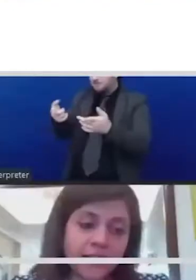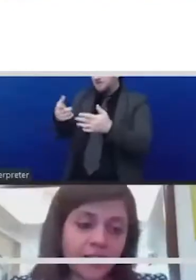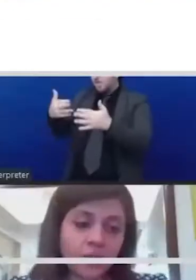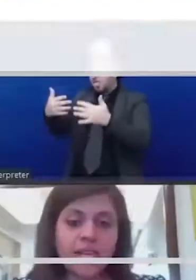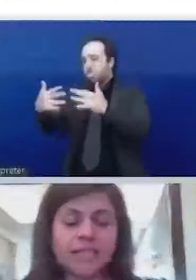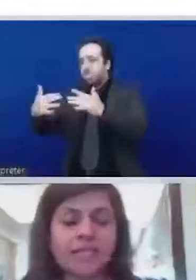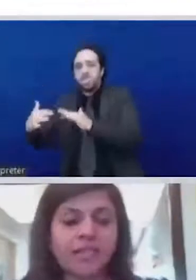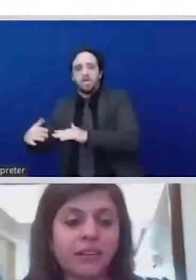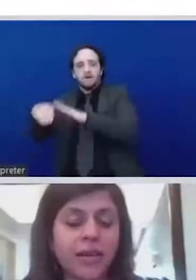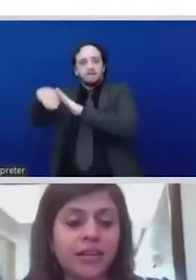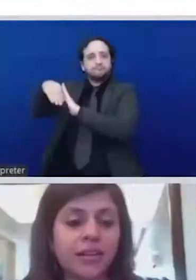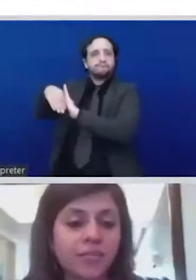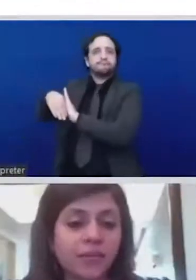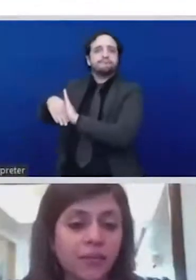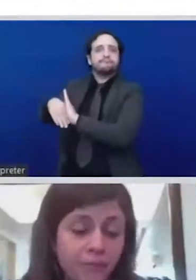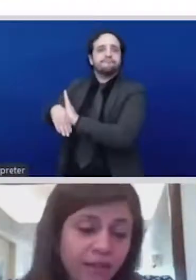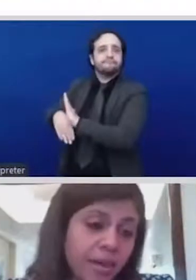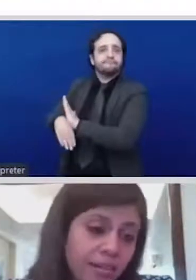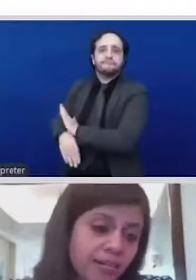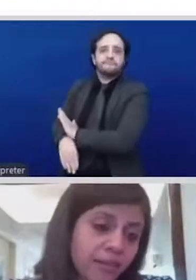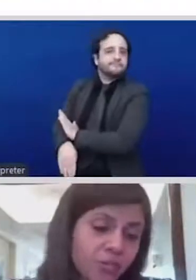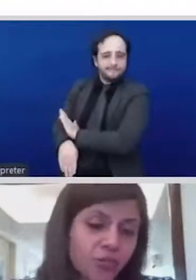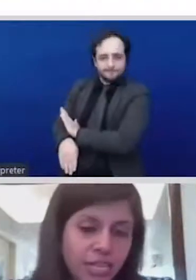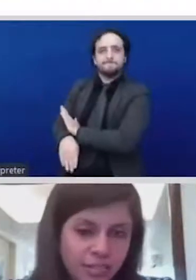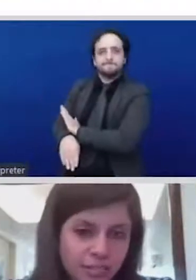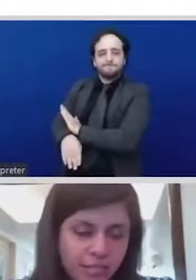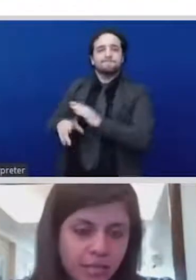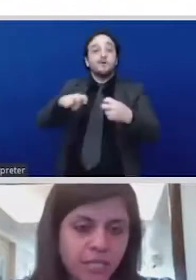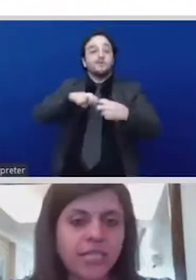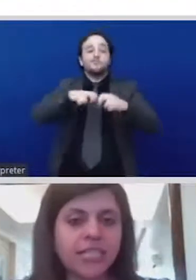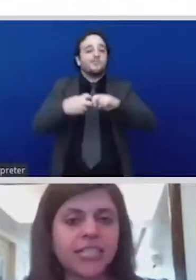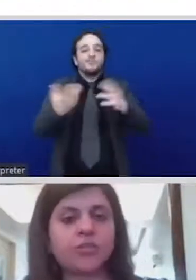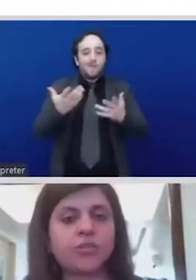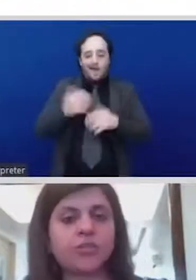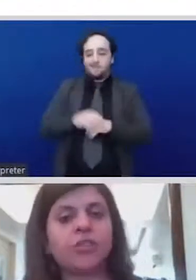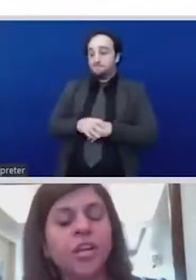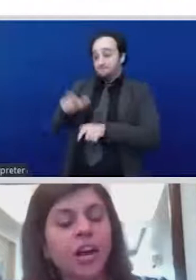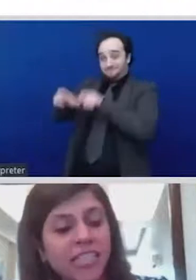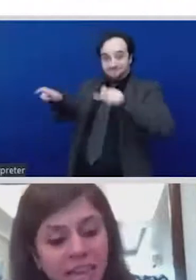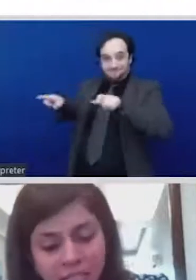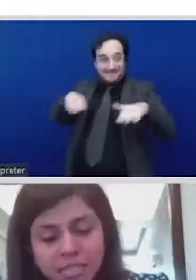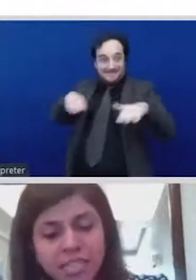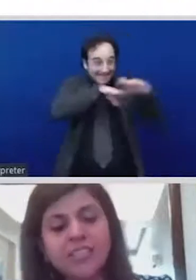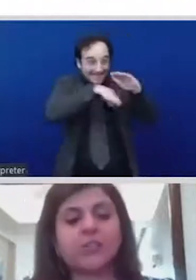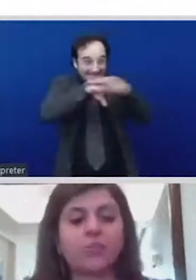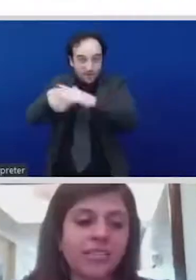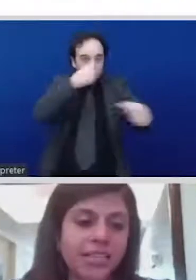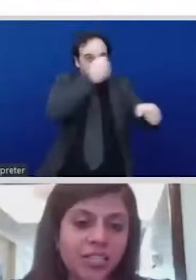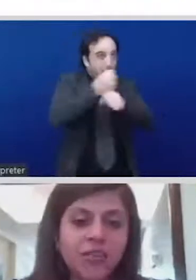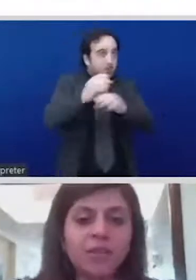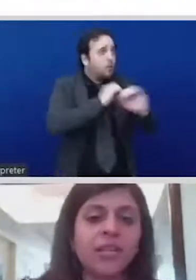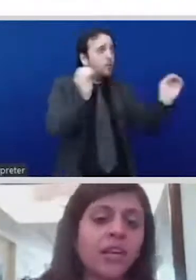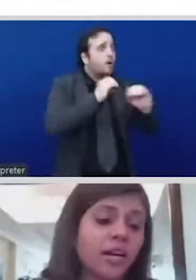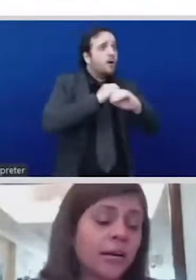in different ways and my panelists have also raised this earlier that you know how there has been an increase in violence against